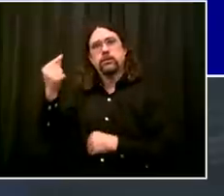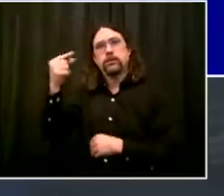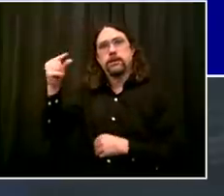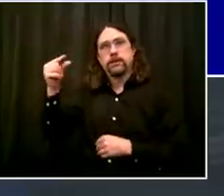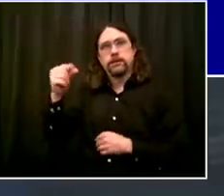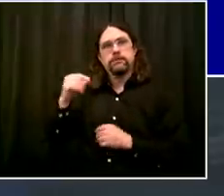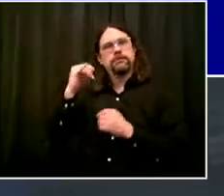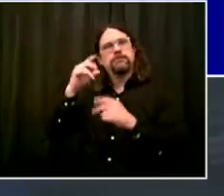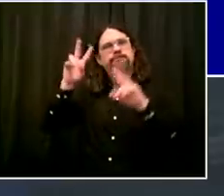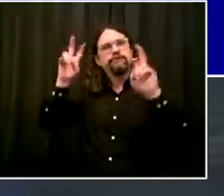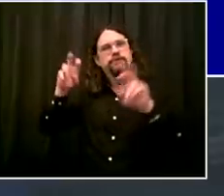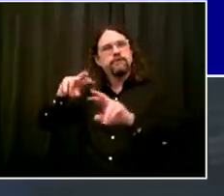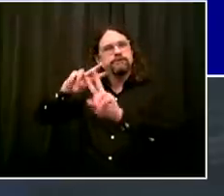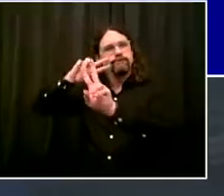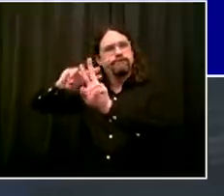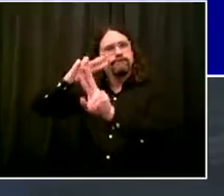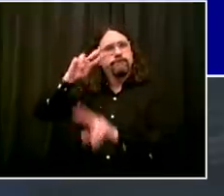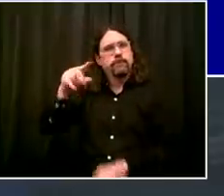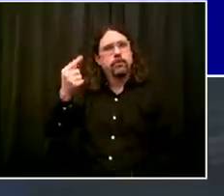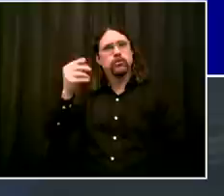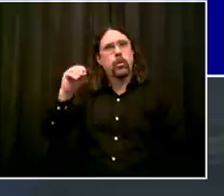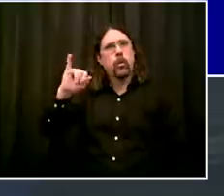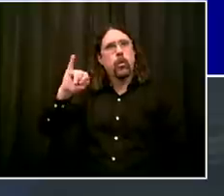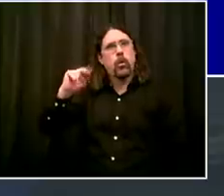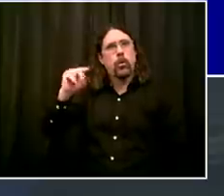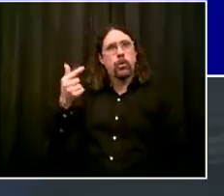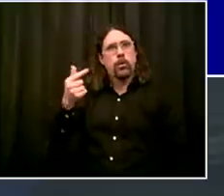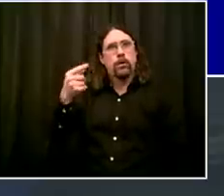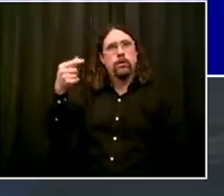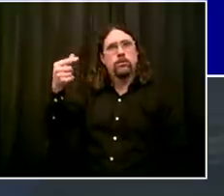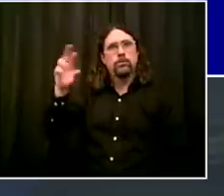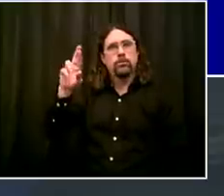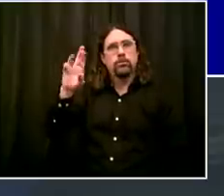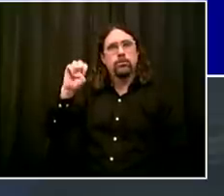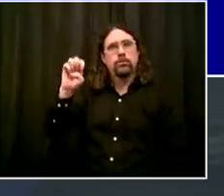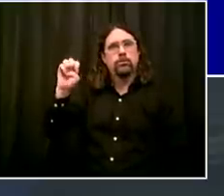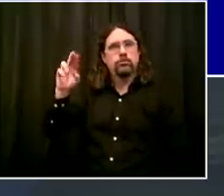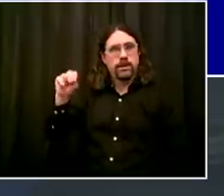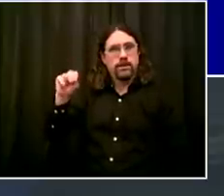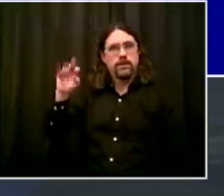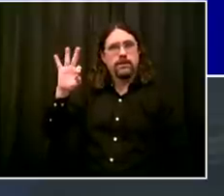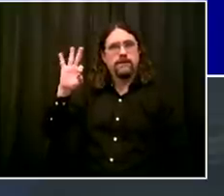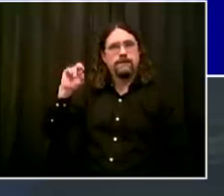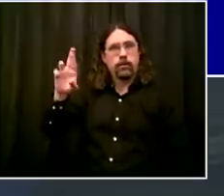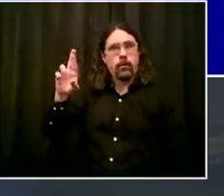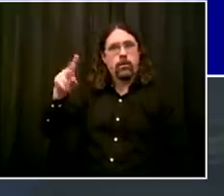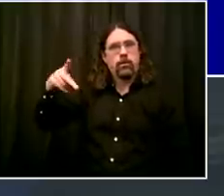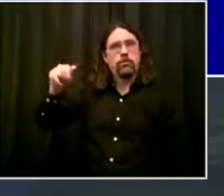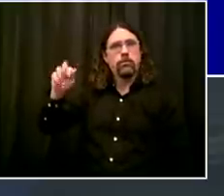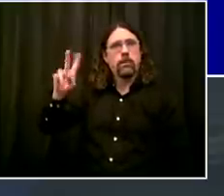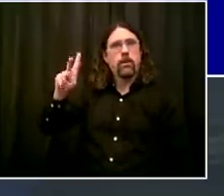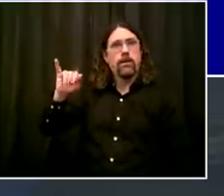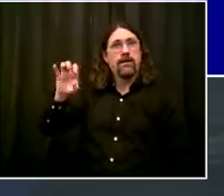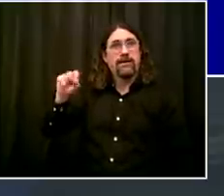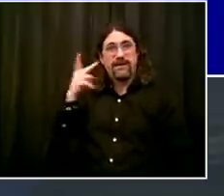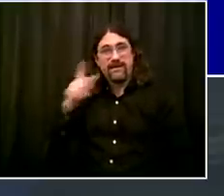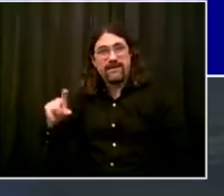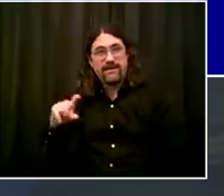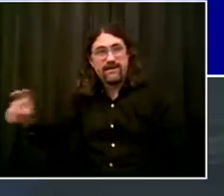here's an example, everyone going green. I'm going to show you the stylish. They have very good, stylish